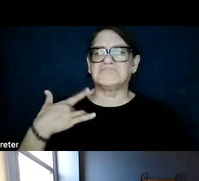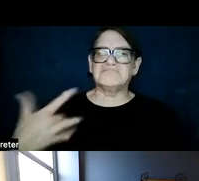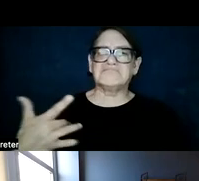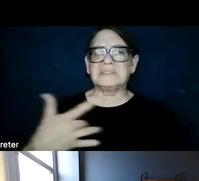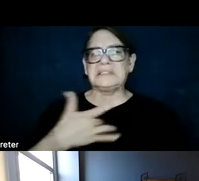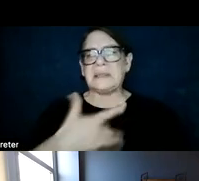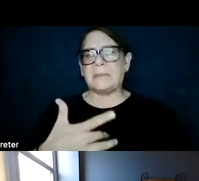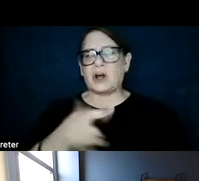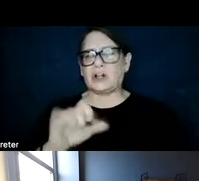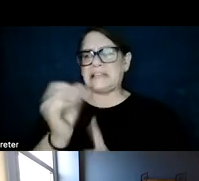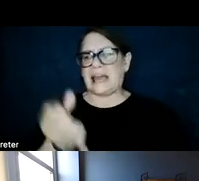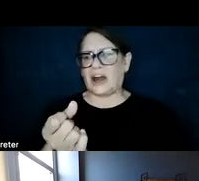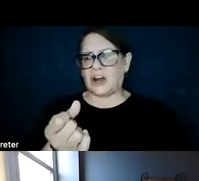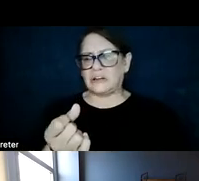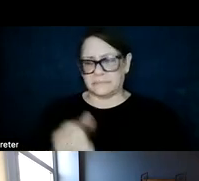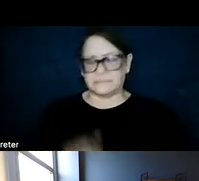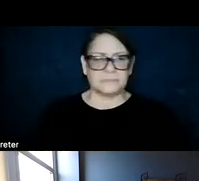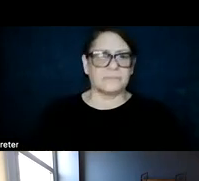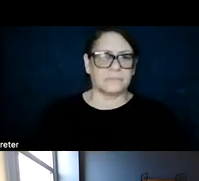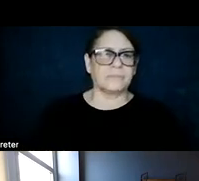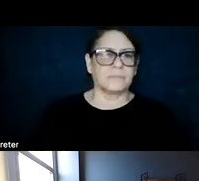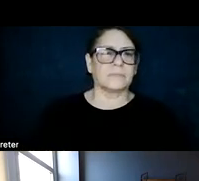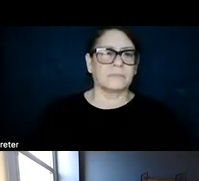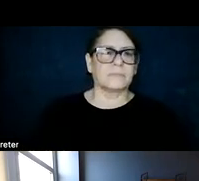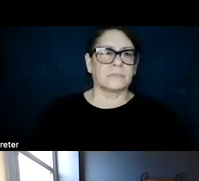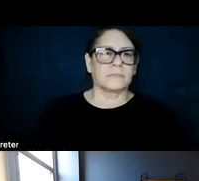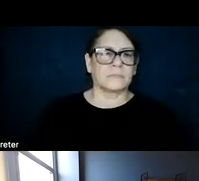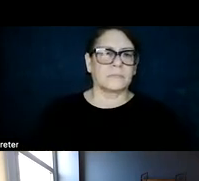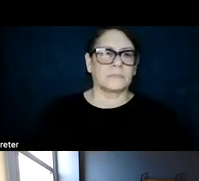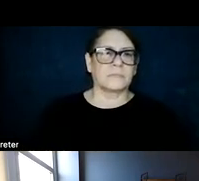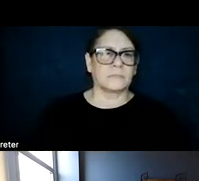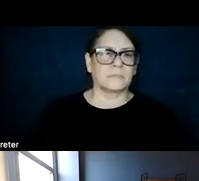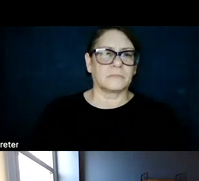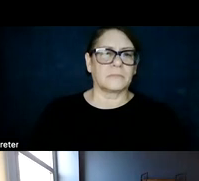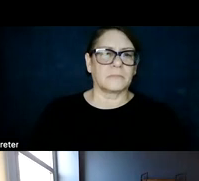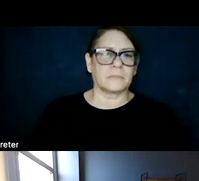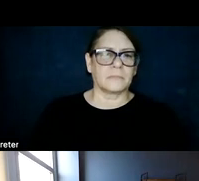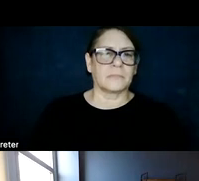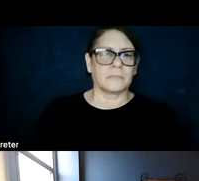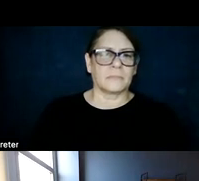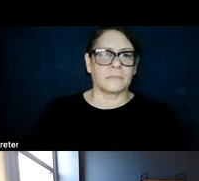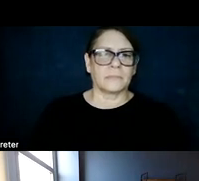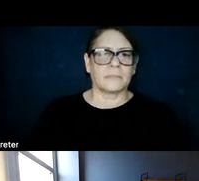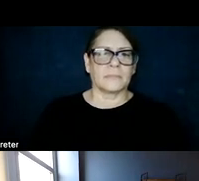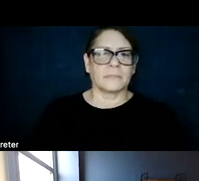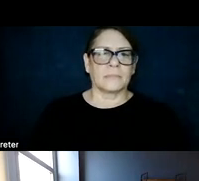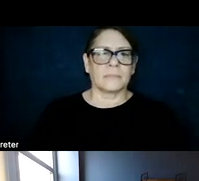the amount of avoided land use impact that we would achieve if we had smarter siding practices and planning.